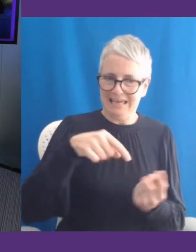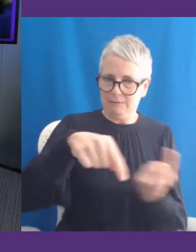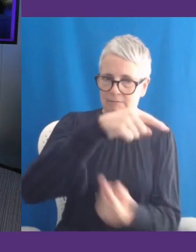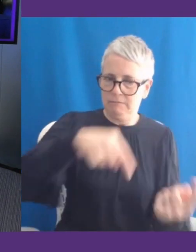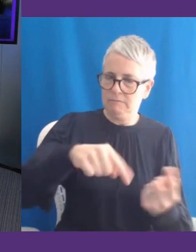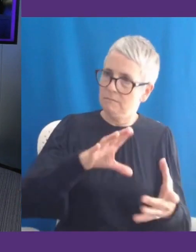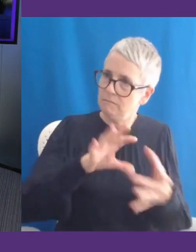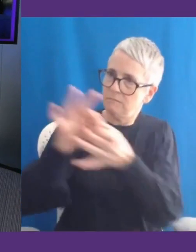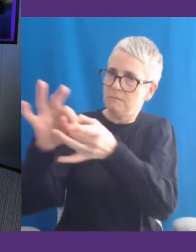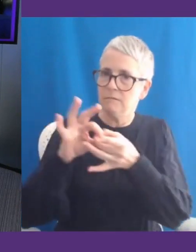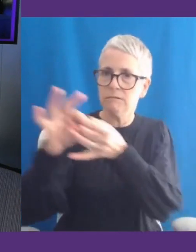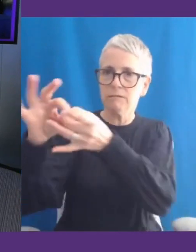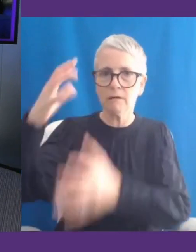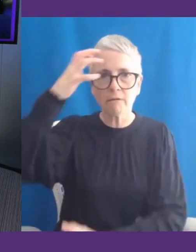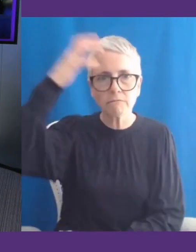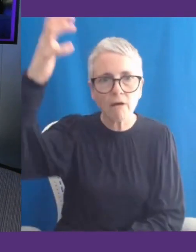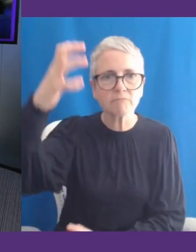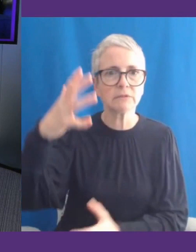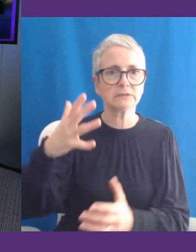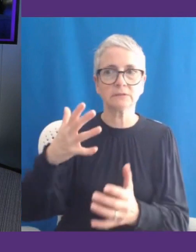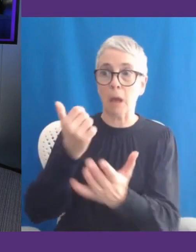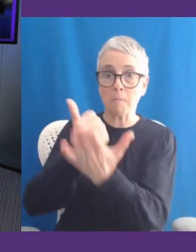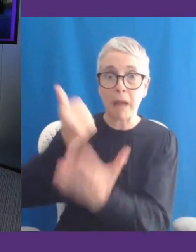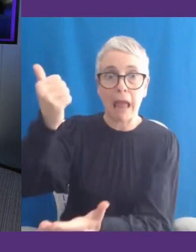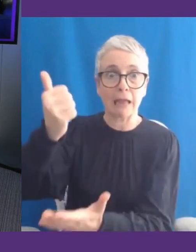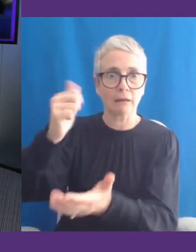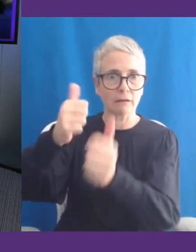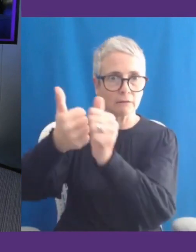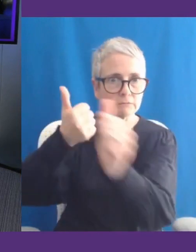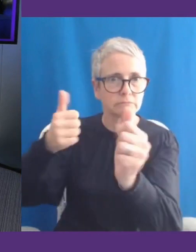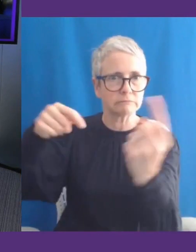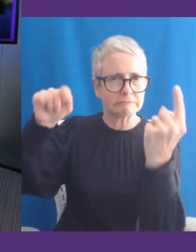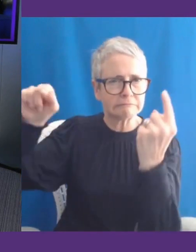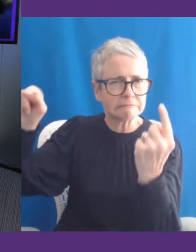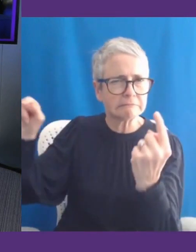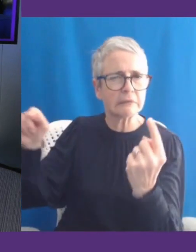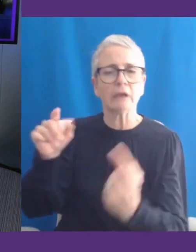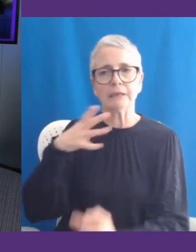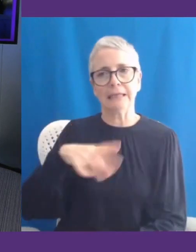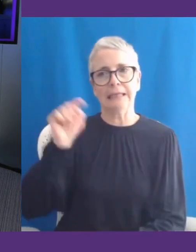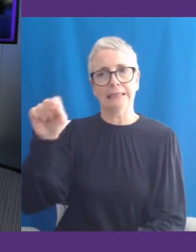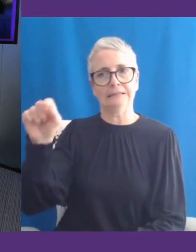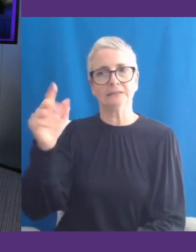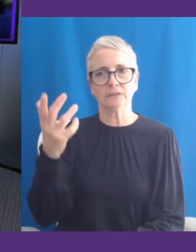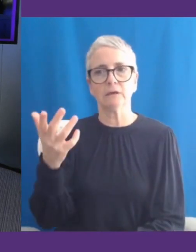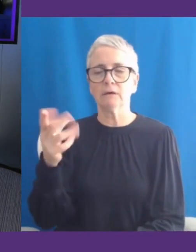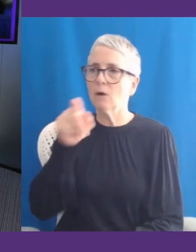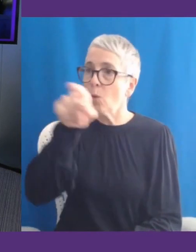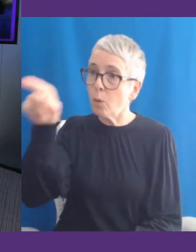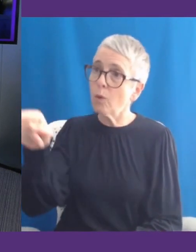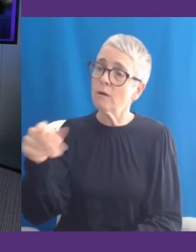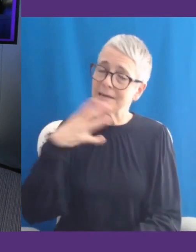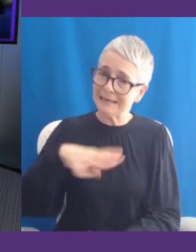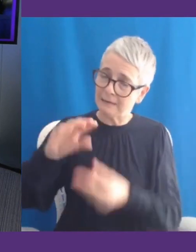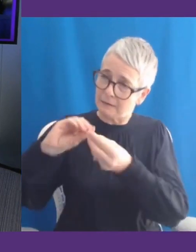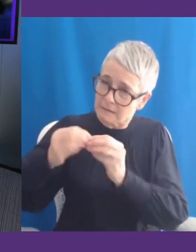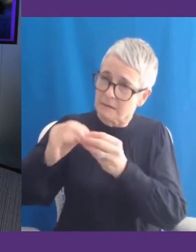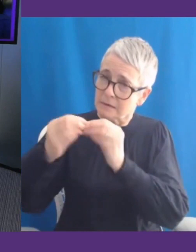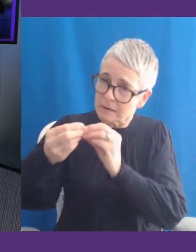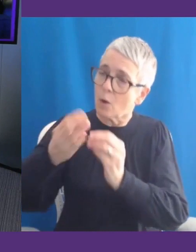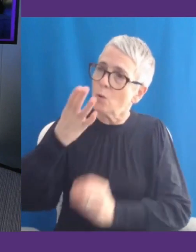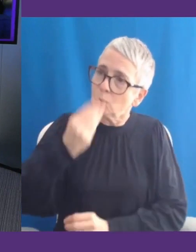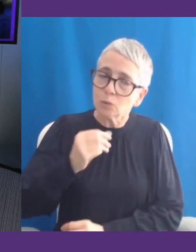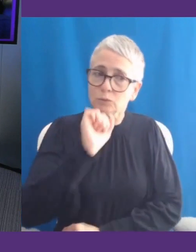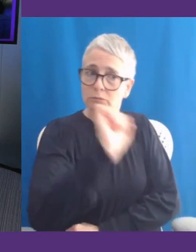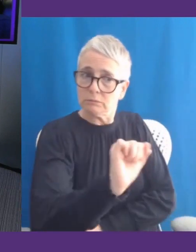corporations such as banks that are observing and uptaking these new technologies that are developing. So there are some incredible apps that